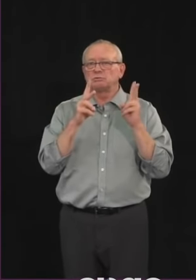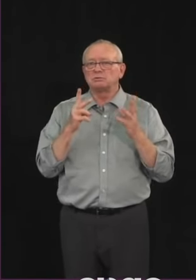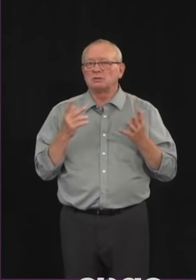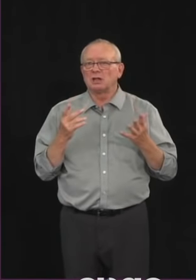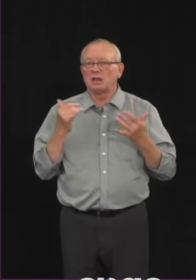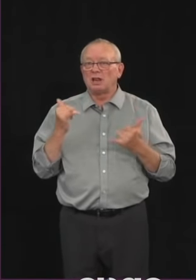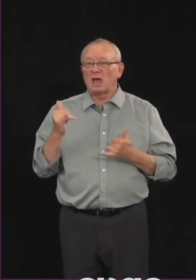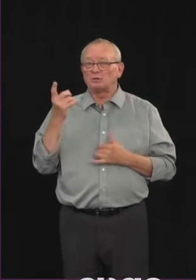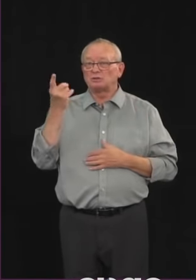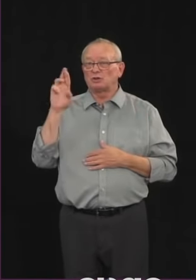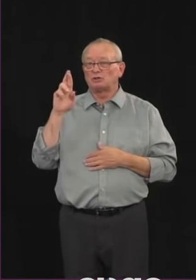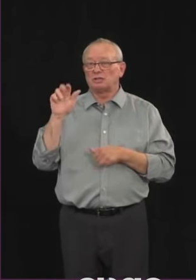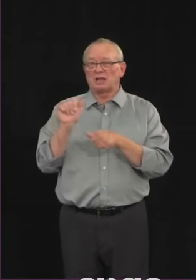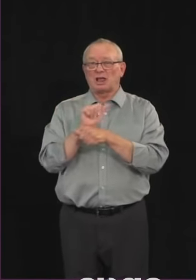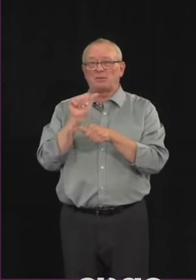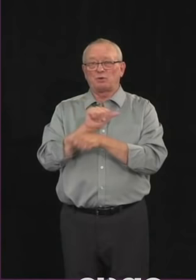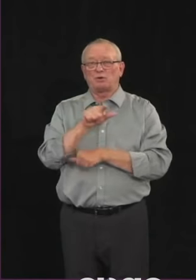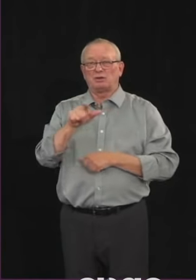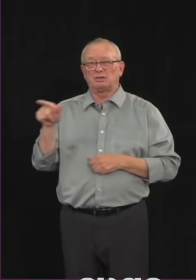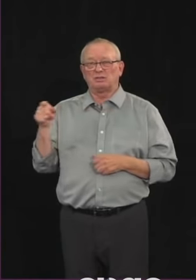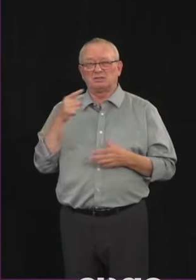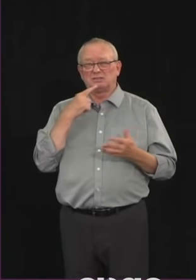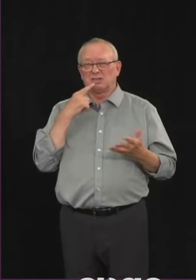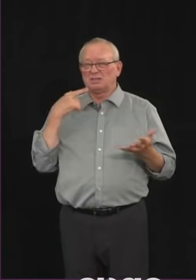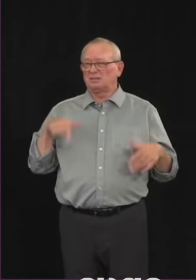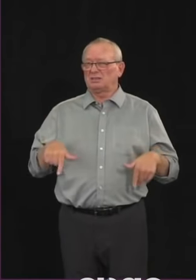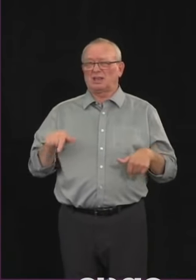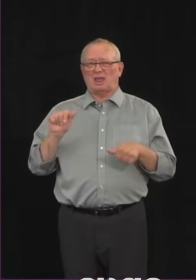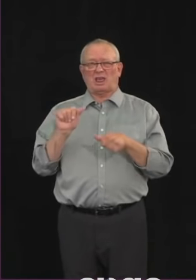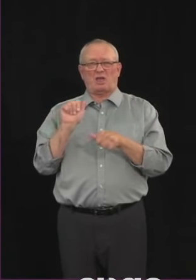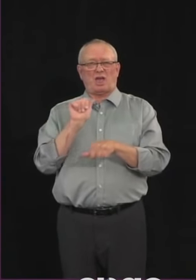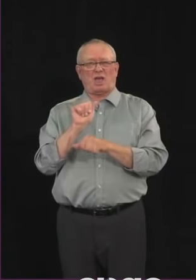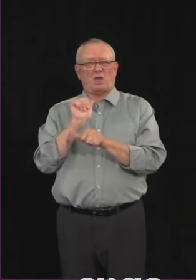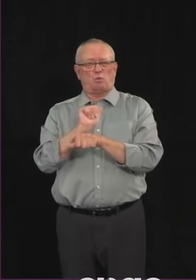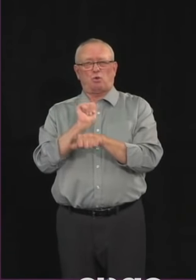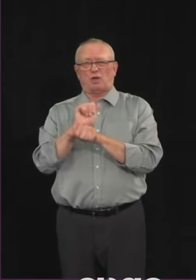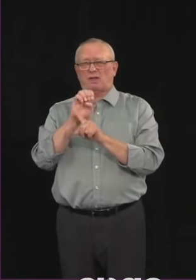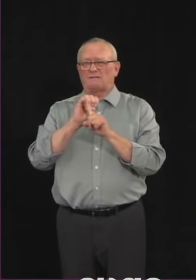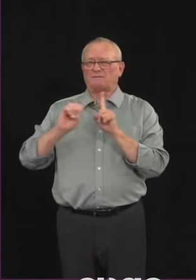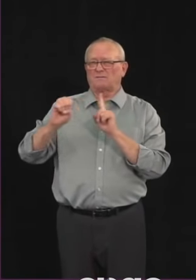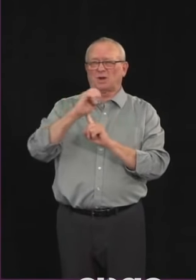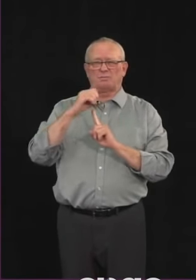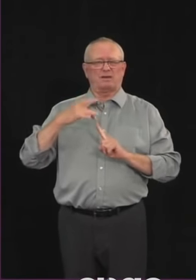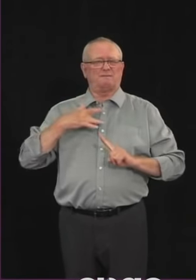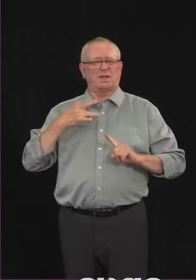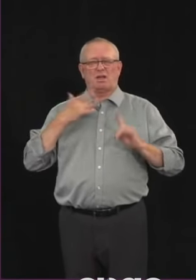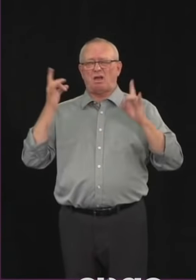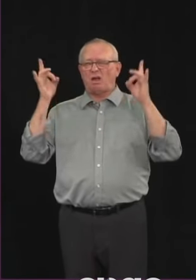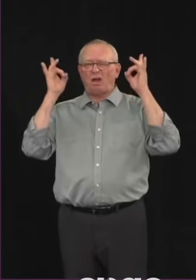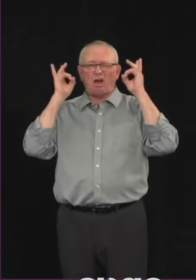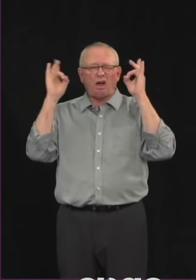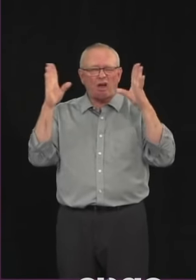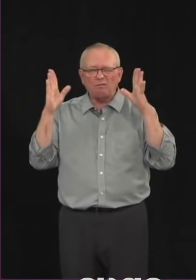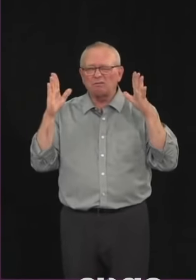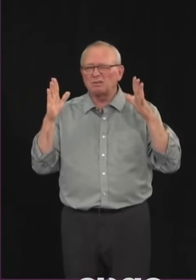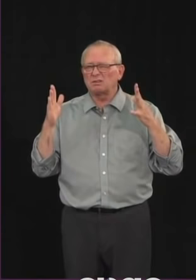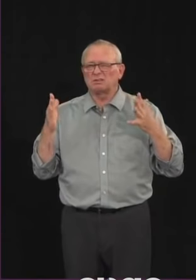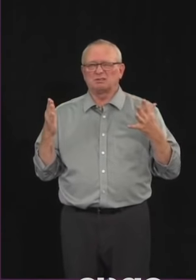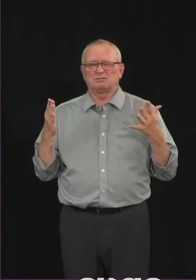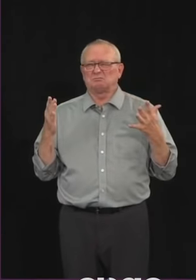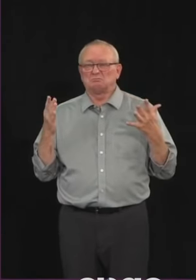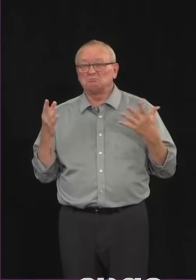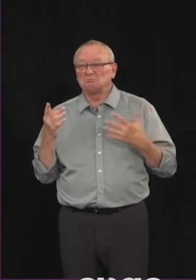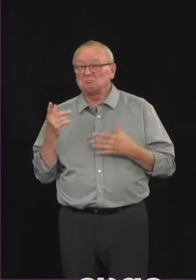recruiting other doctors because it's anticipating an exodus of doctors and can you give us some context about whether 200